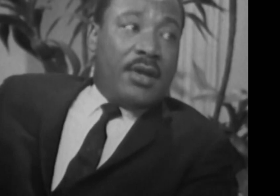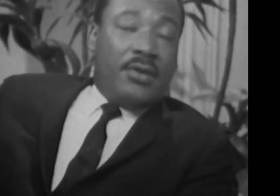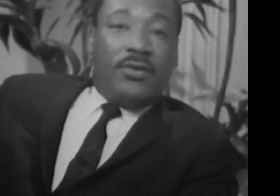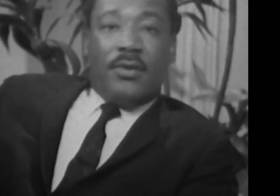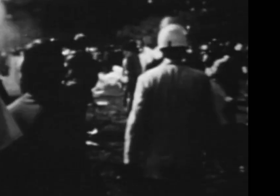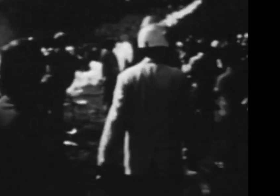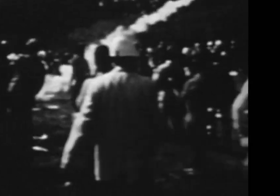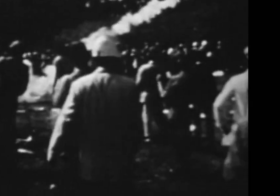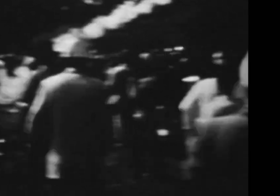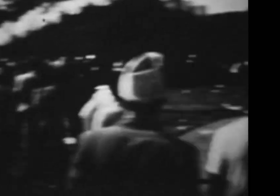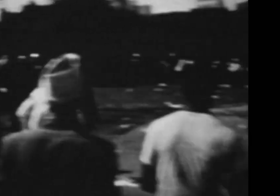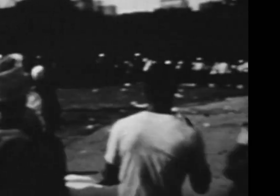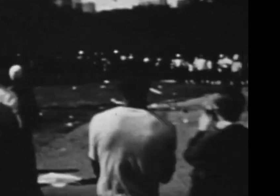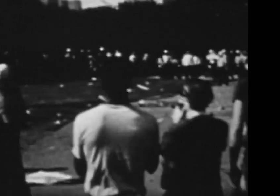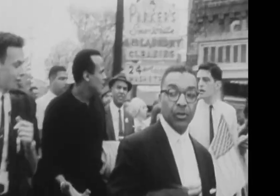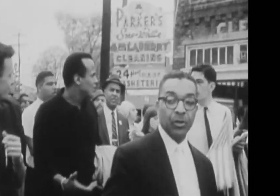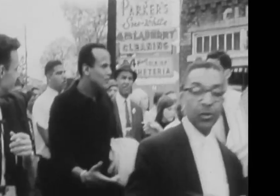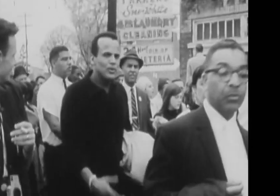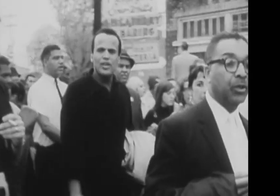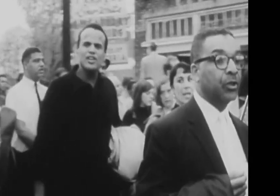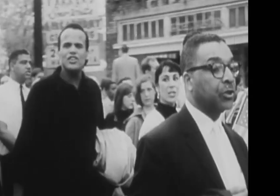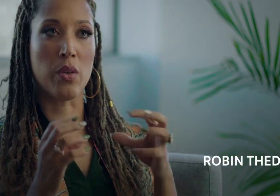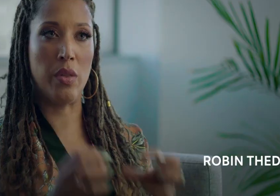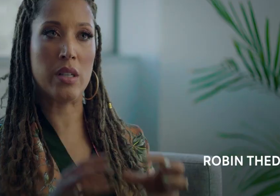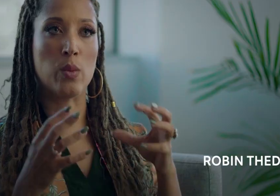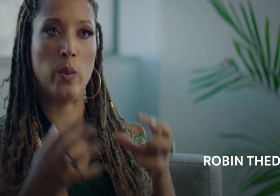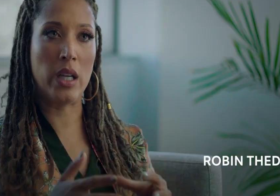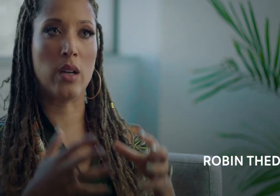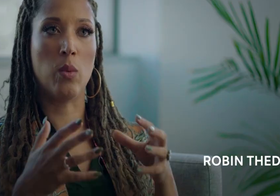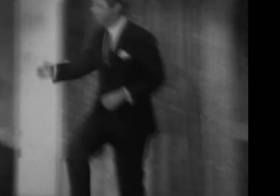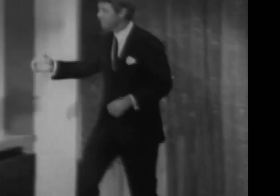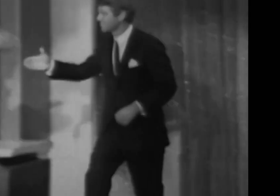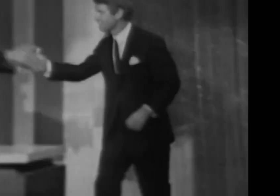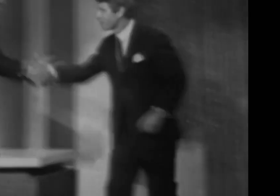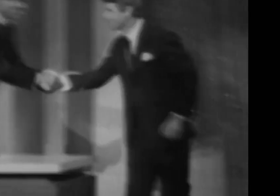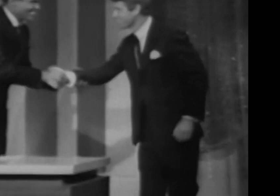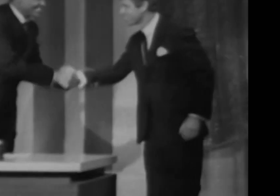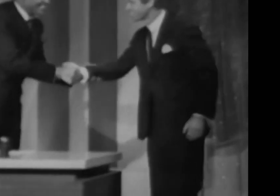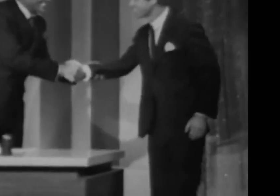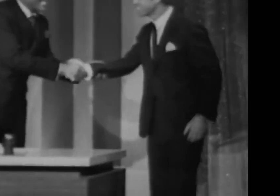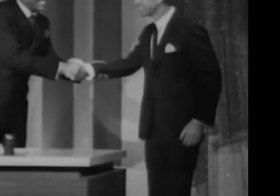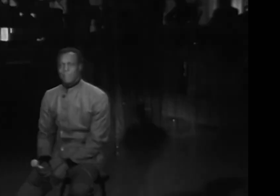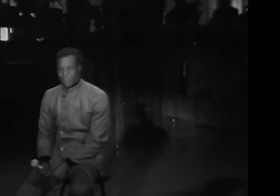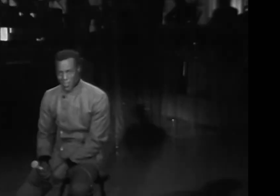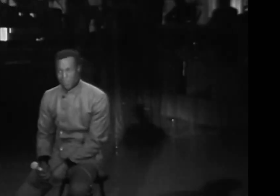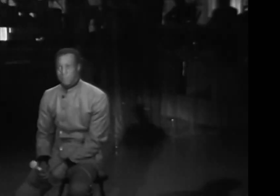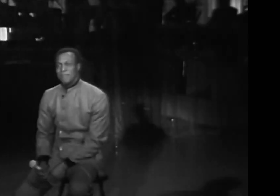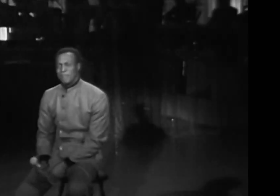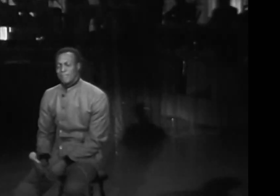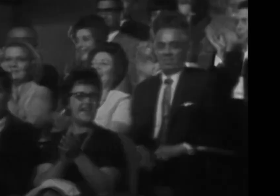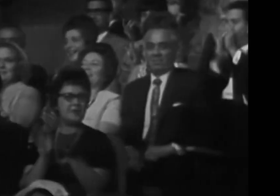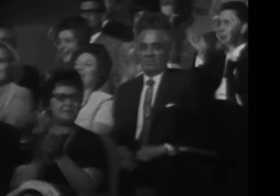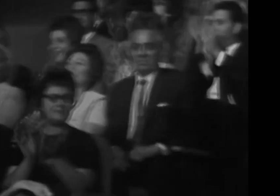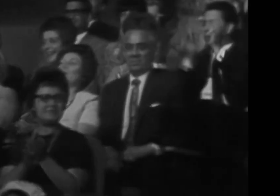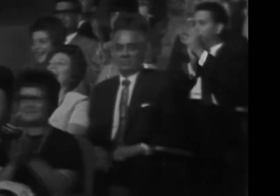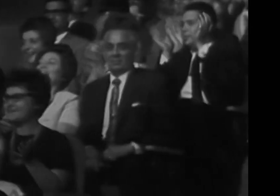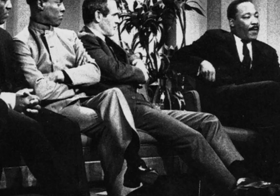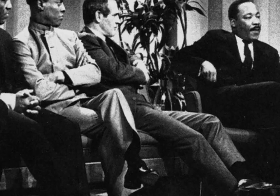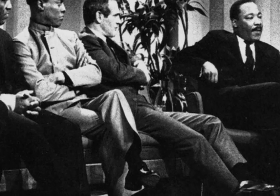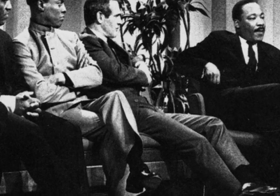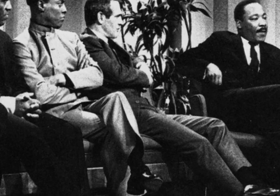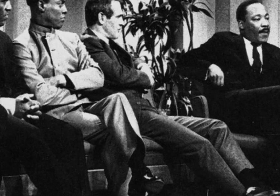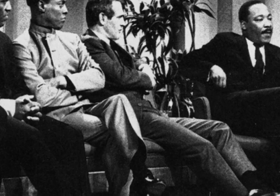in our nation. You see how pivotal this week was. That was the most revolutionary